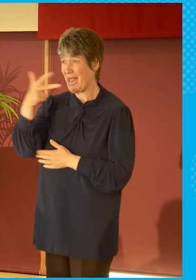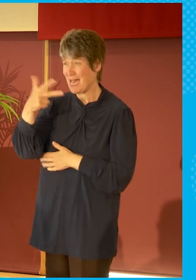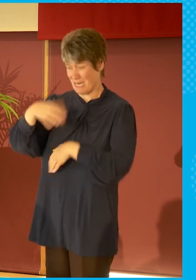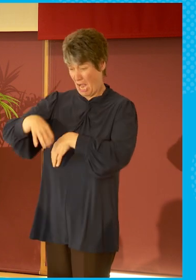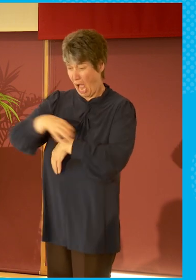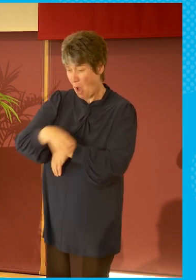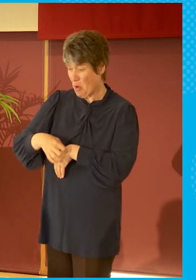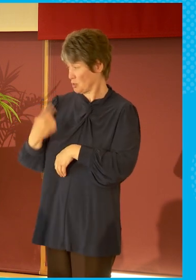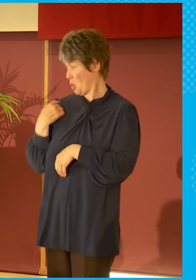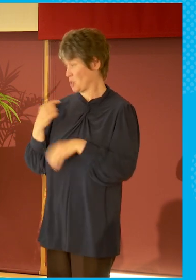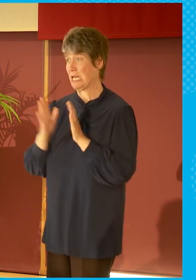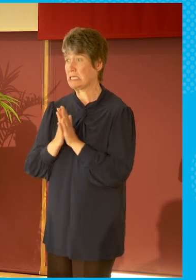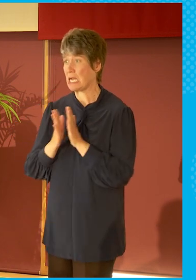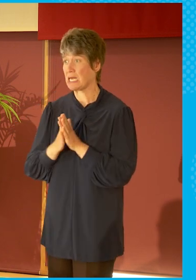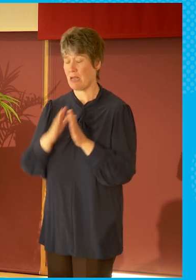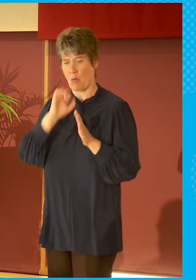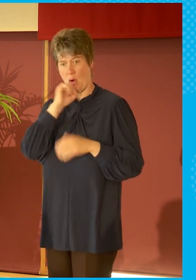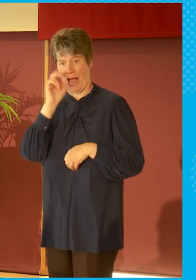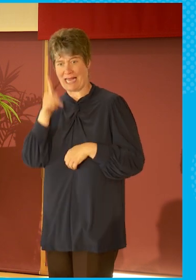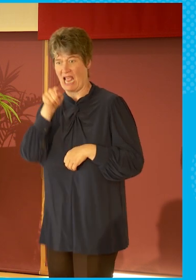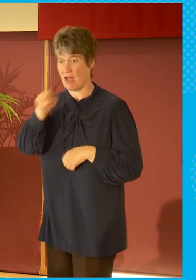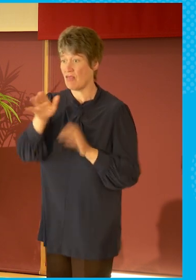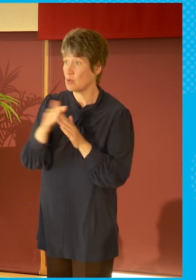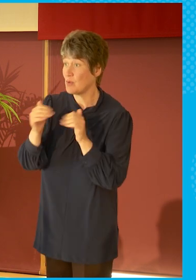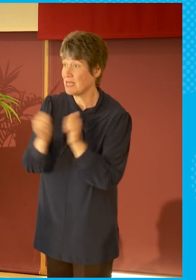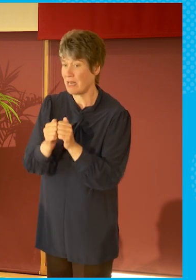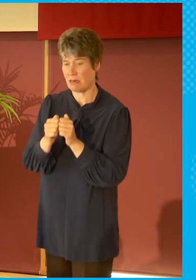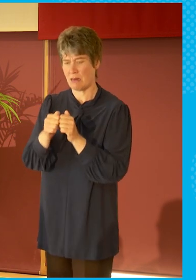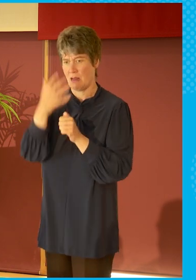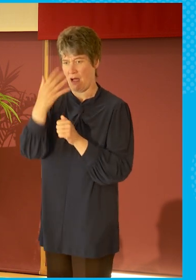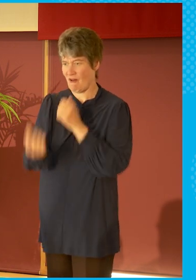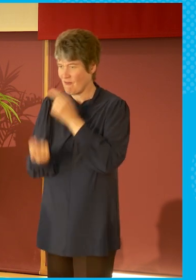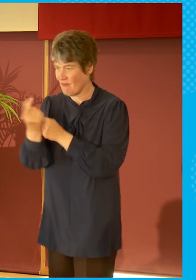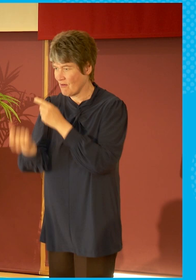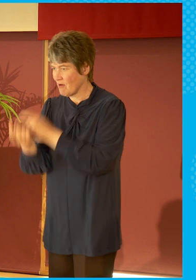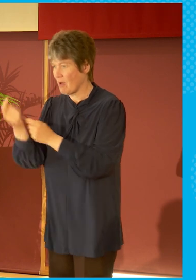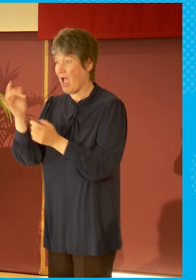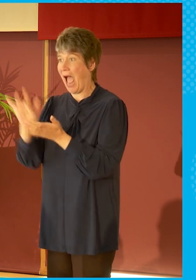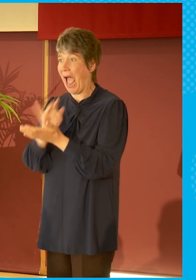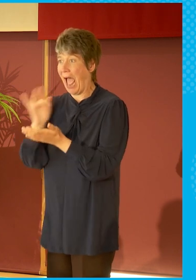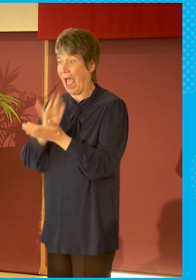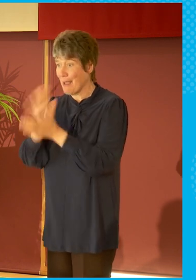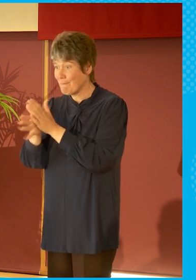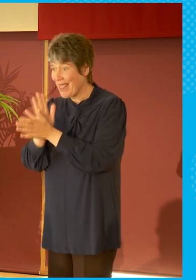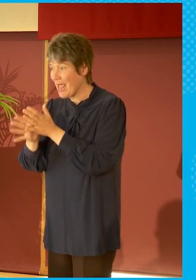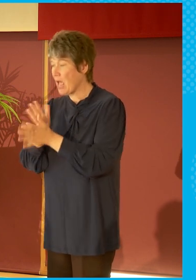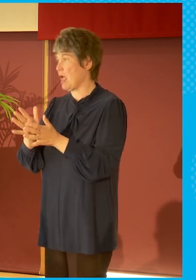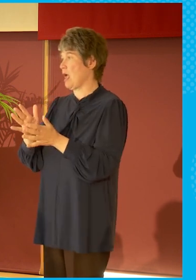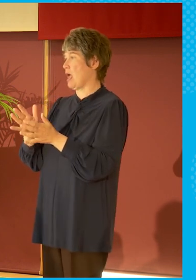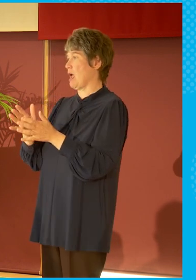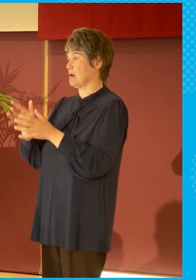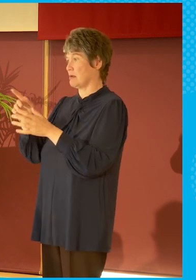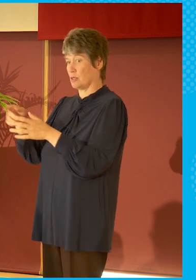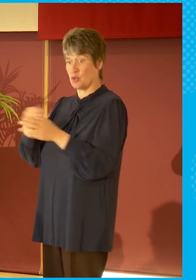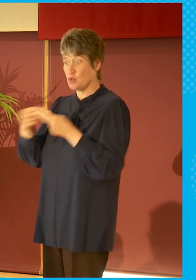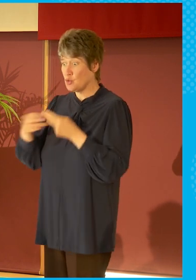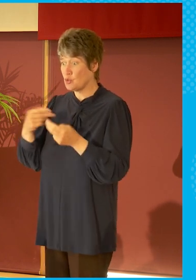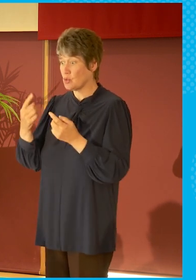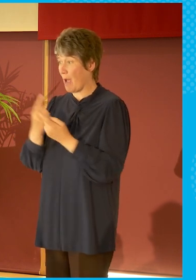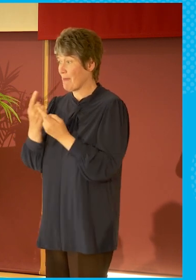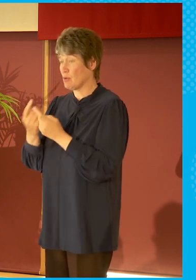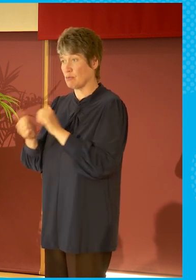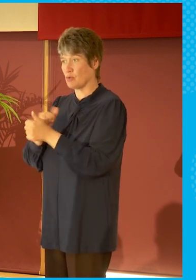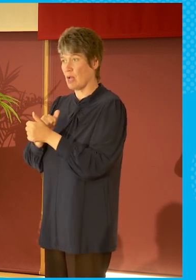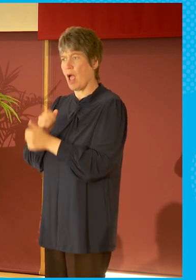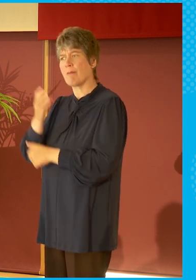television this weekend. And it's on a whole load of iPlayer platforms. And it's been leading a lot of our sports bulletins. And yet, to follow some people